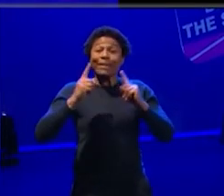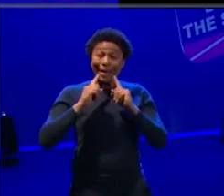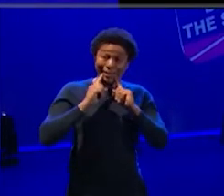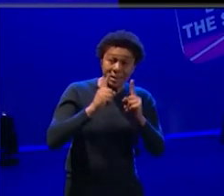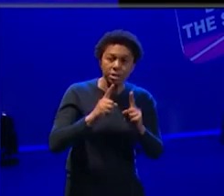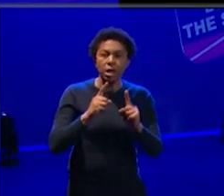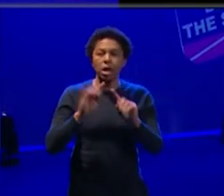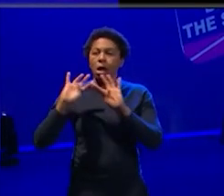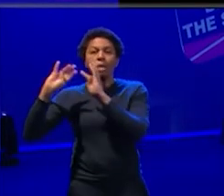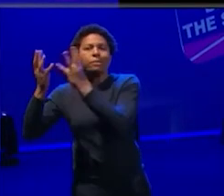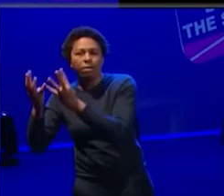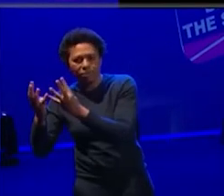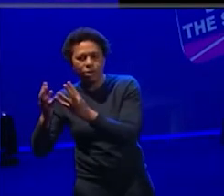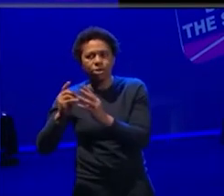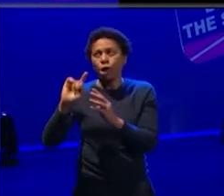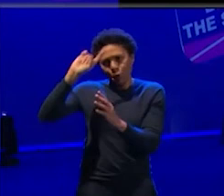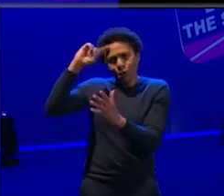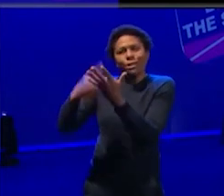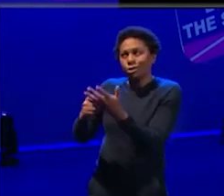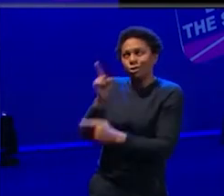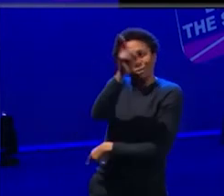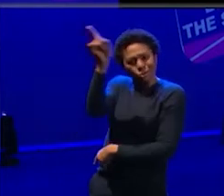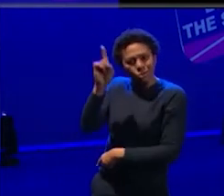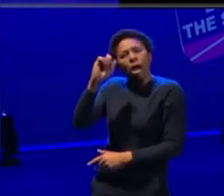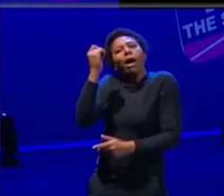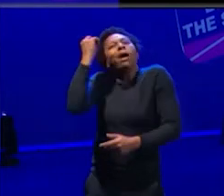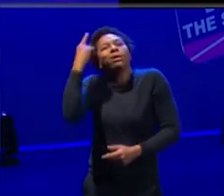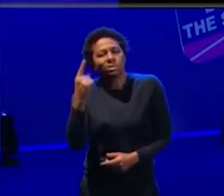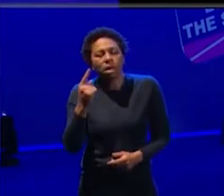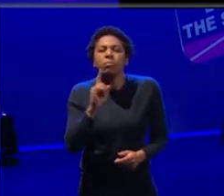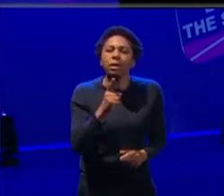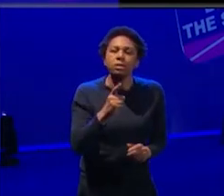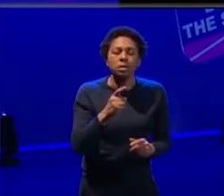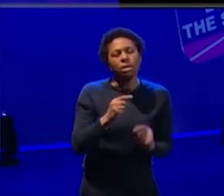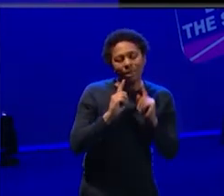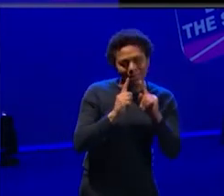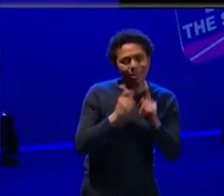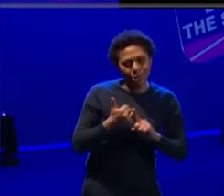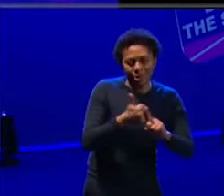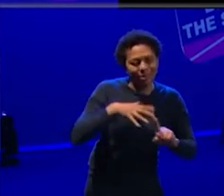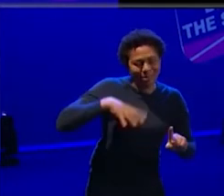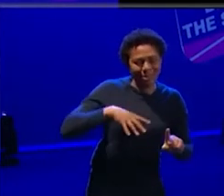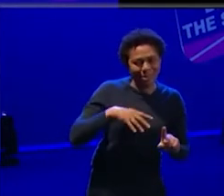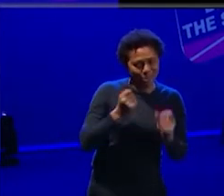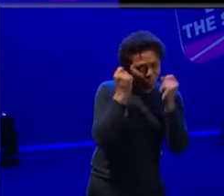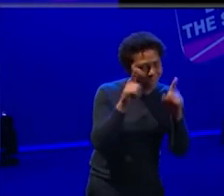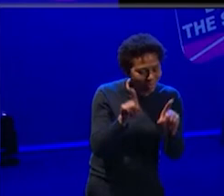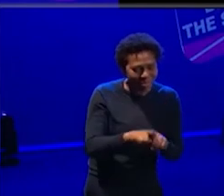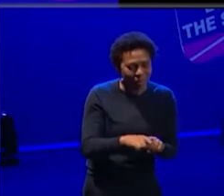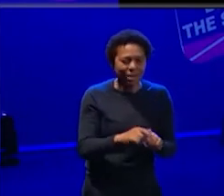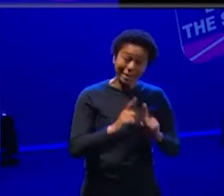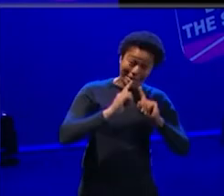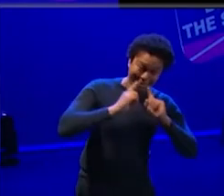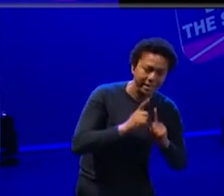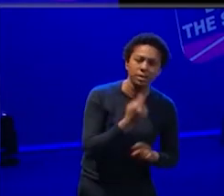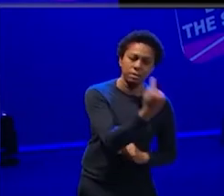and the, the decision makers understand, but everybody has to understand. And so I think, um, part of what we have to do is make